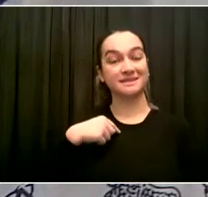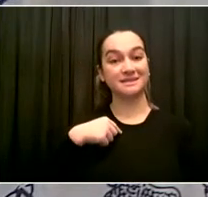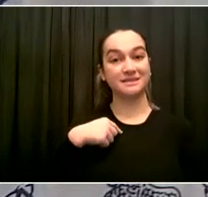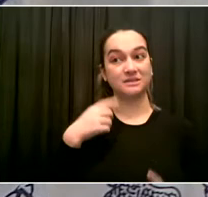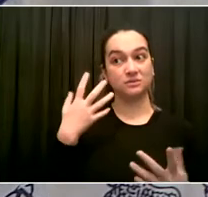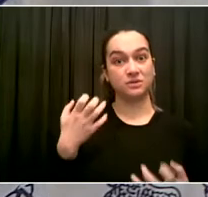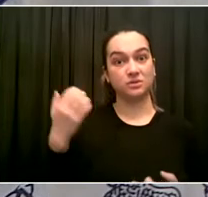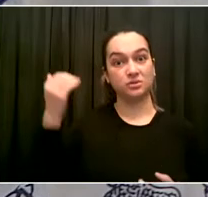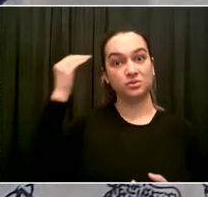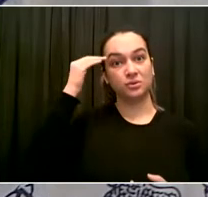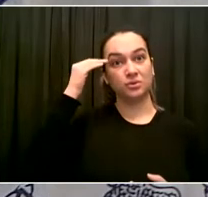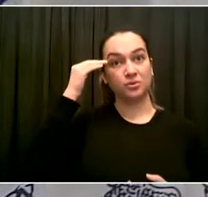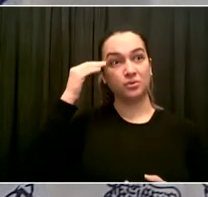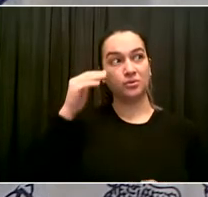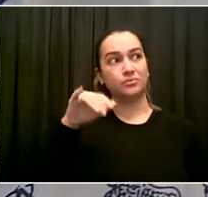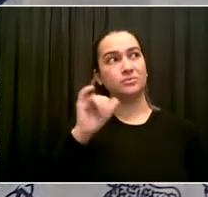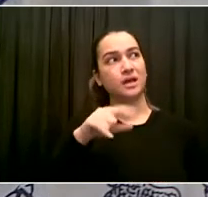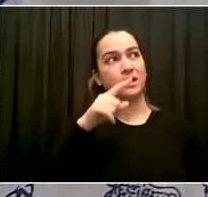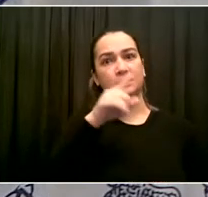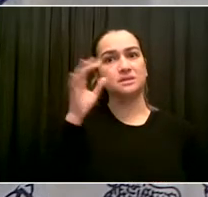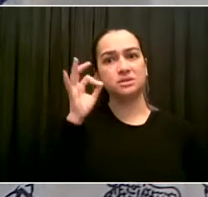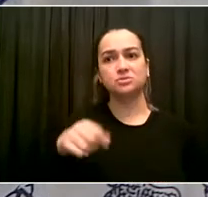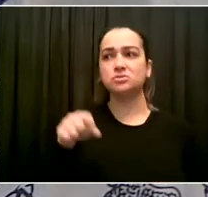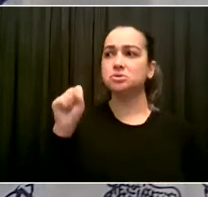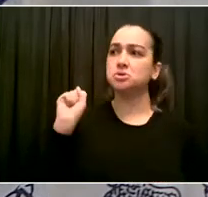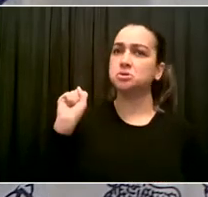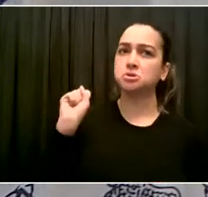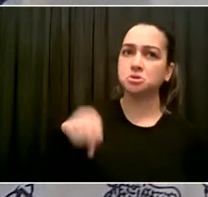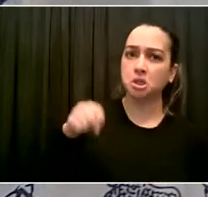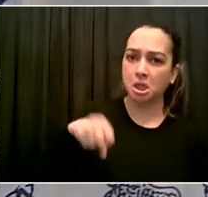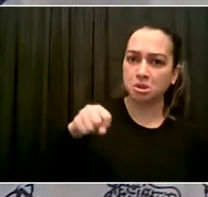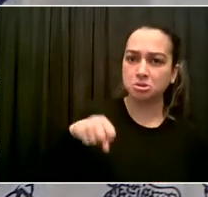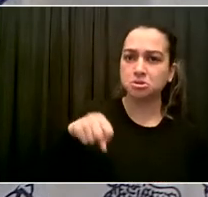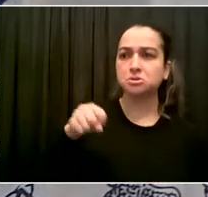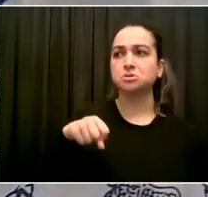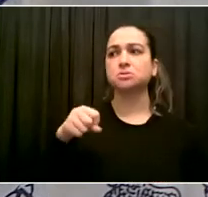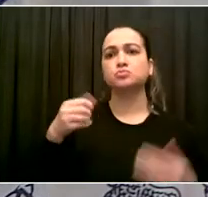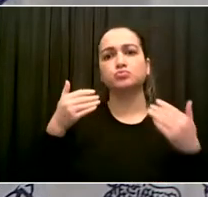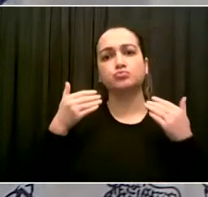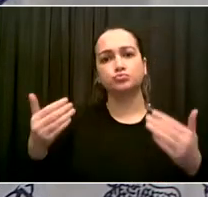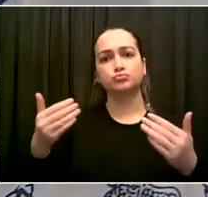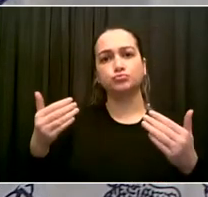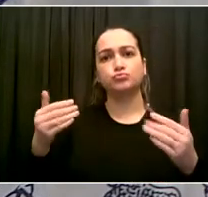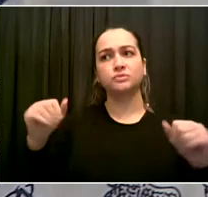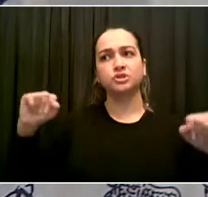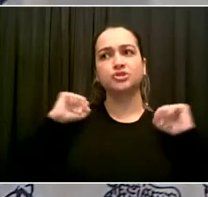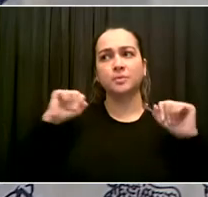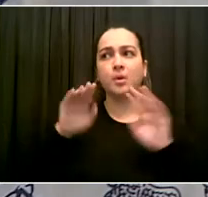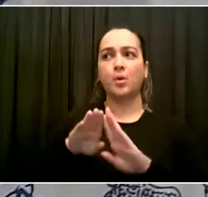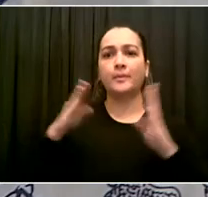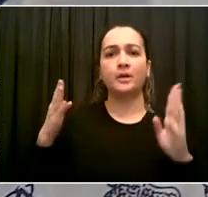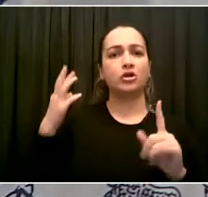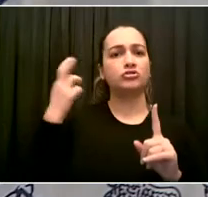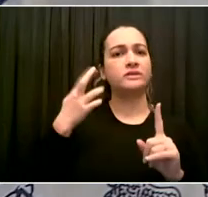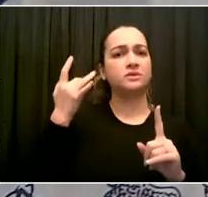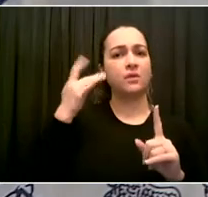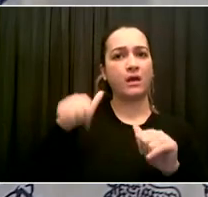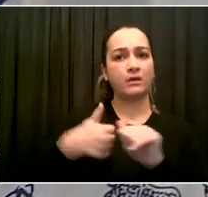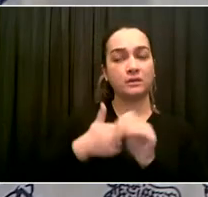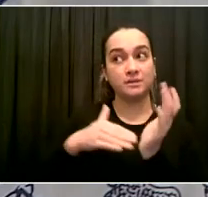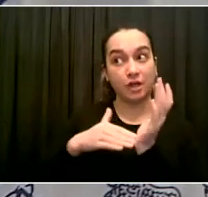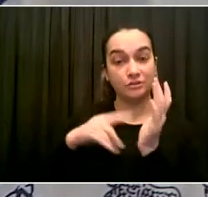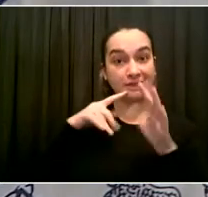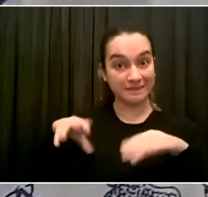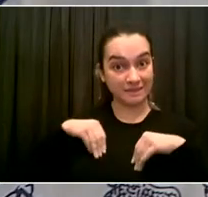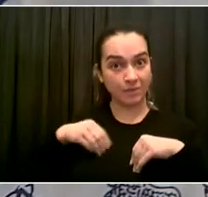decisions are being made by the Governor because of his political needs. So that's my statement as to the specific where they consulted, what they think of it. Let me turn to